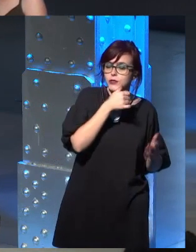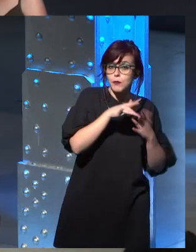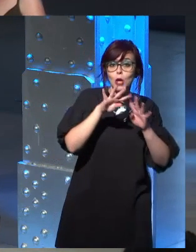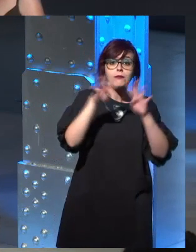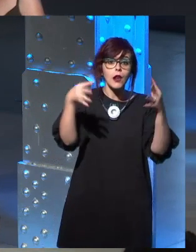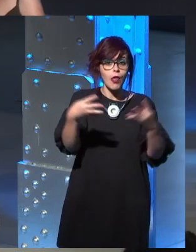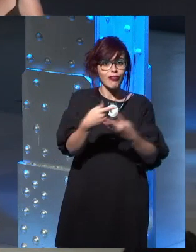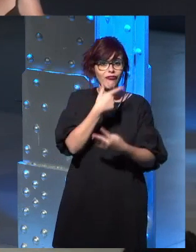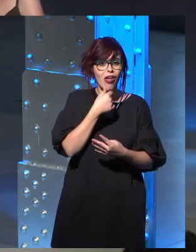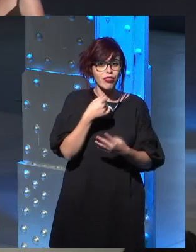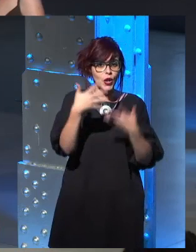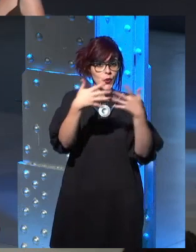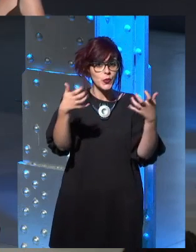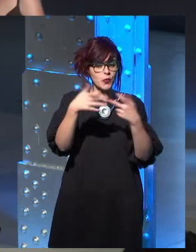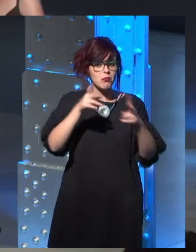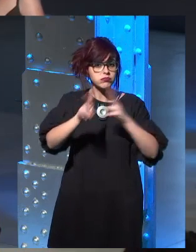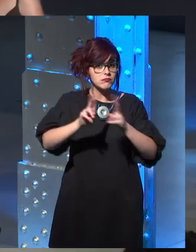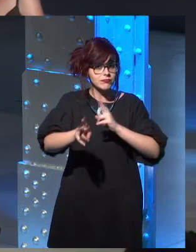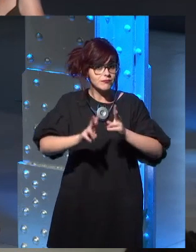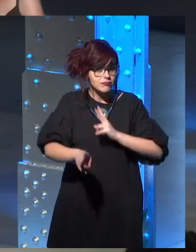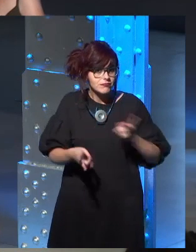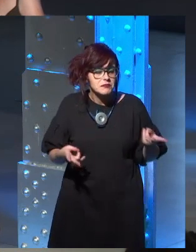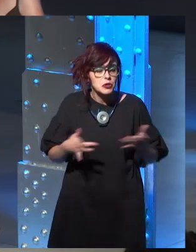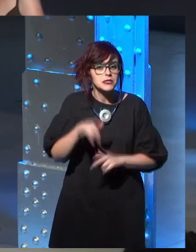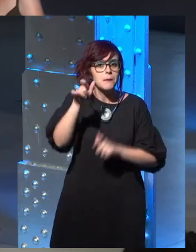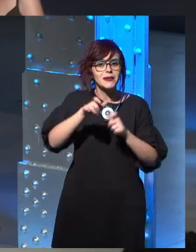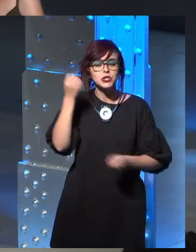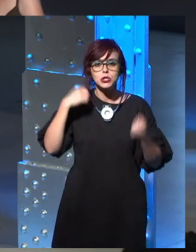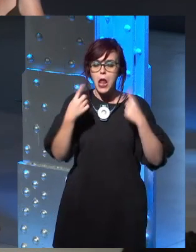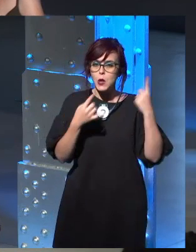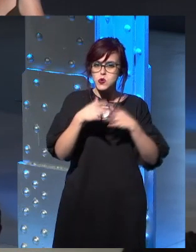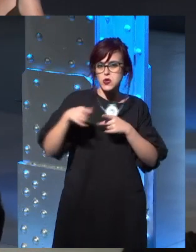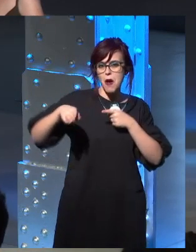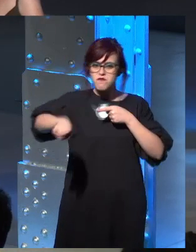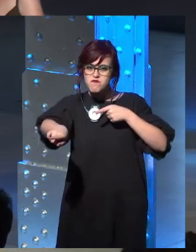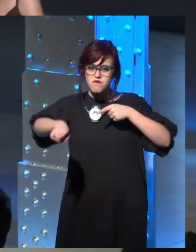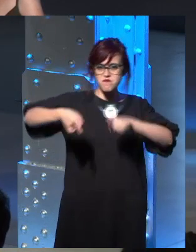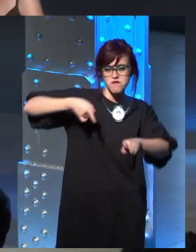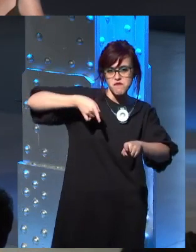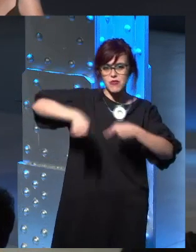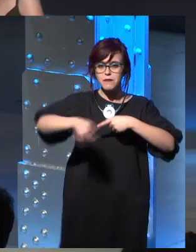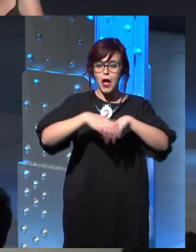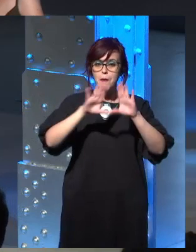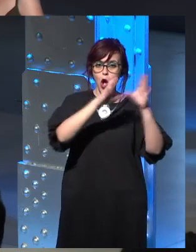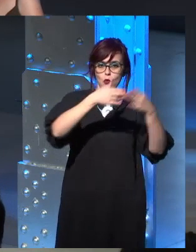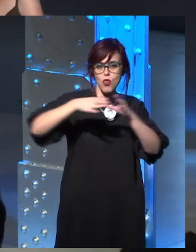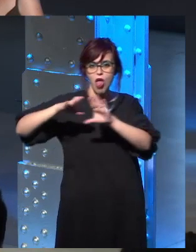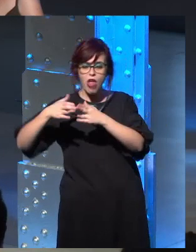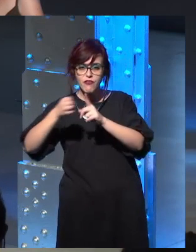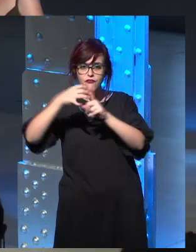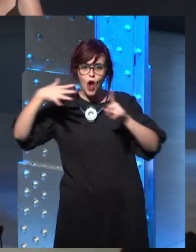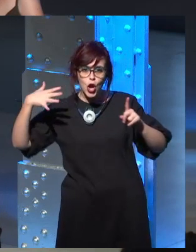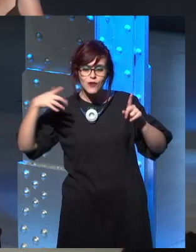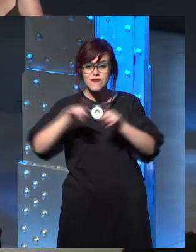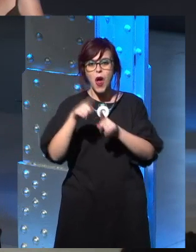these little clumps of communities where they egg one another on to be as rude and as crude as possible about these things. I, you know,